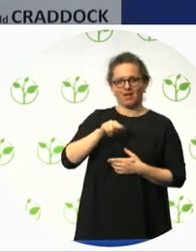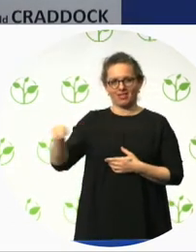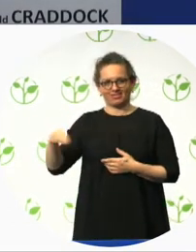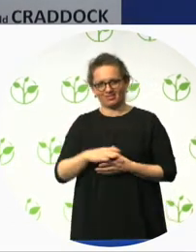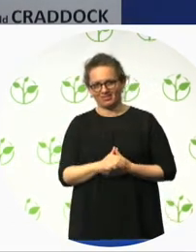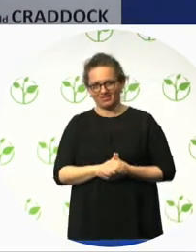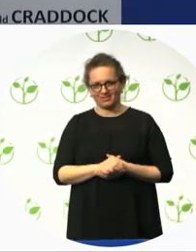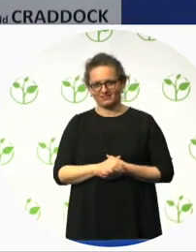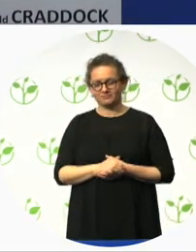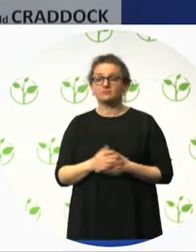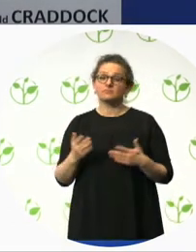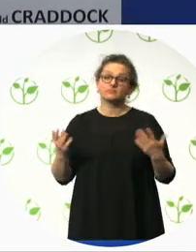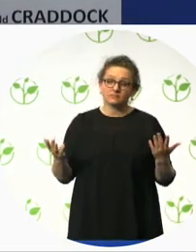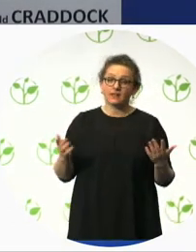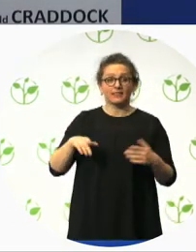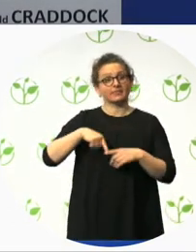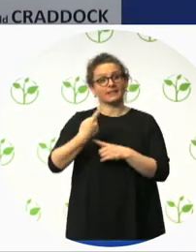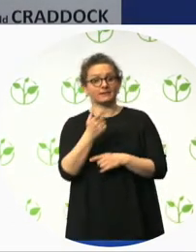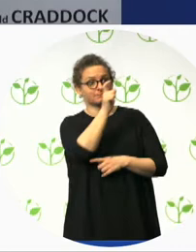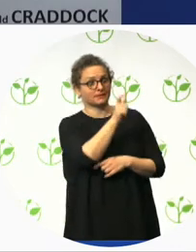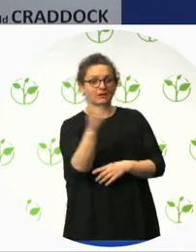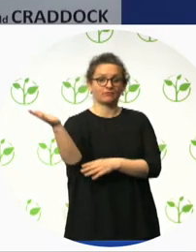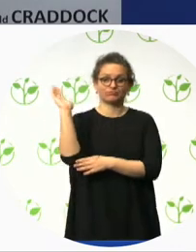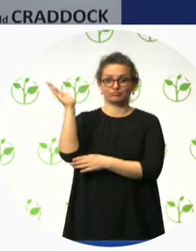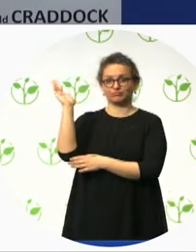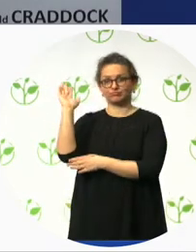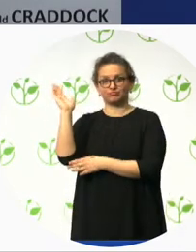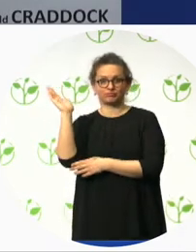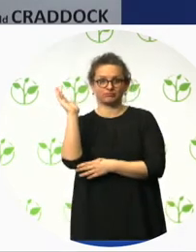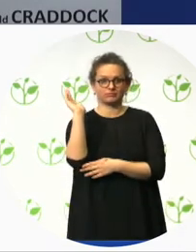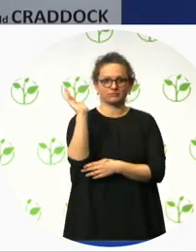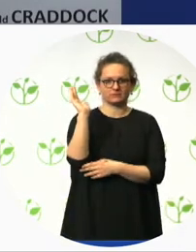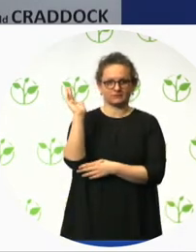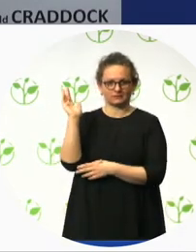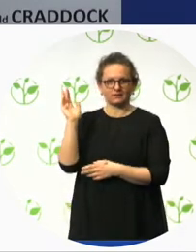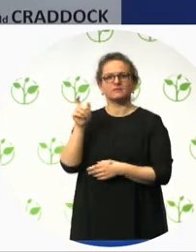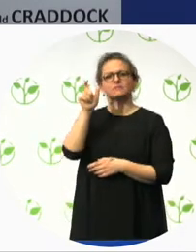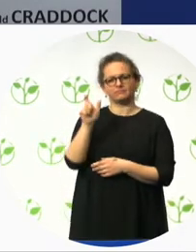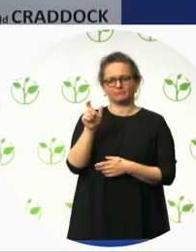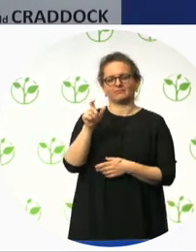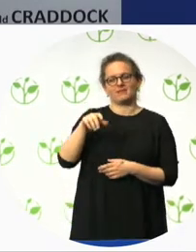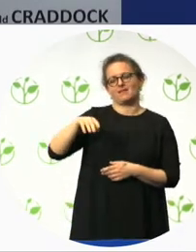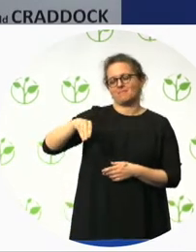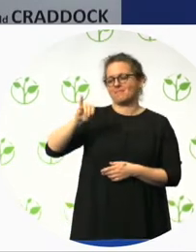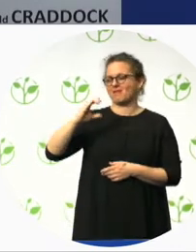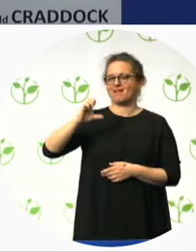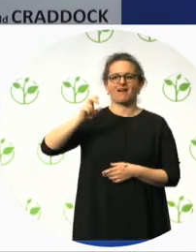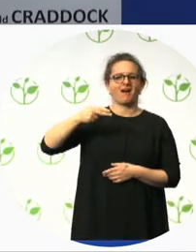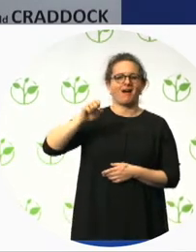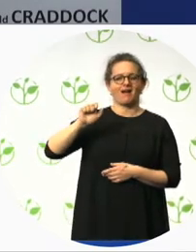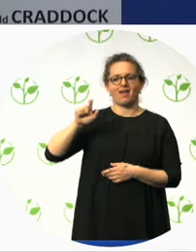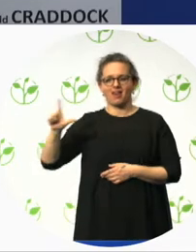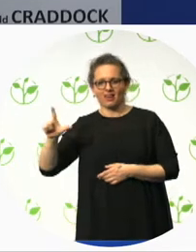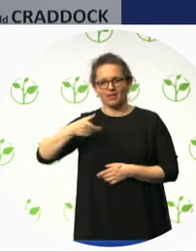And our next speaker is Michael Perry who is the Executive Vice President of Progressive AE,